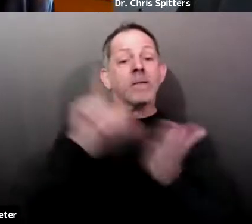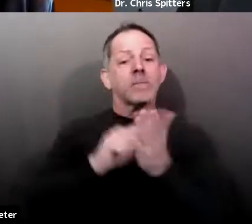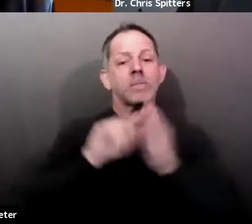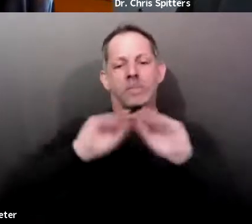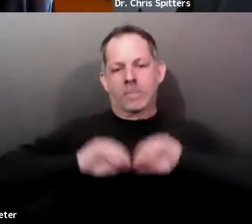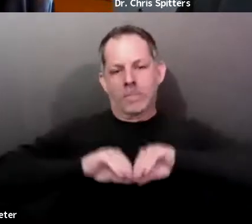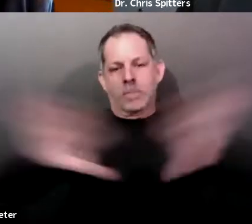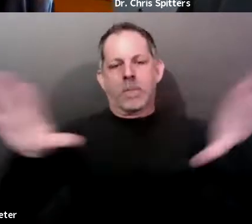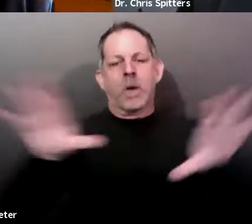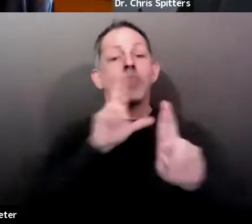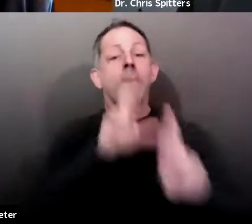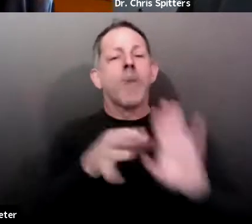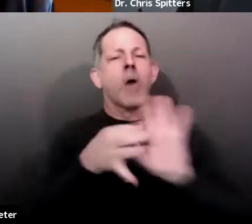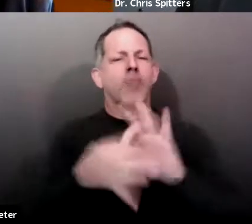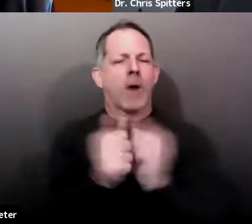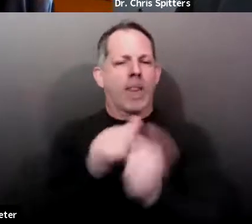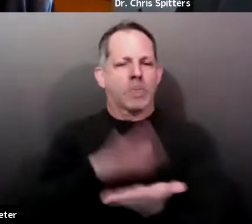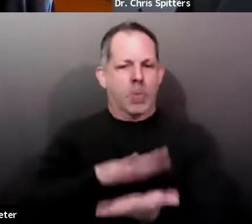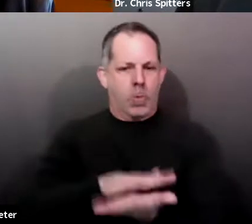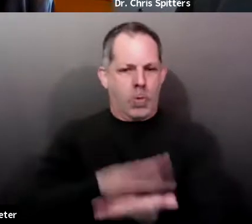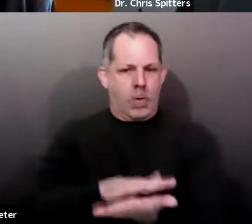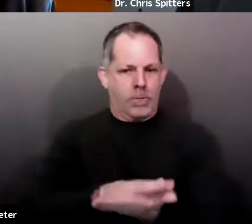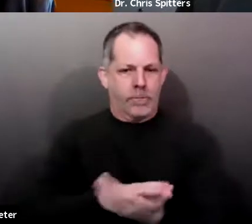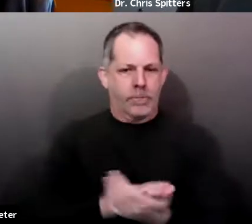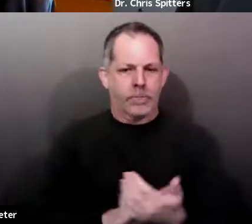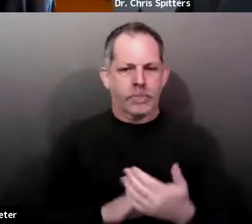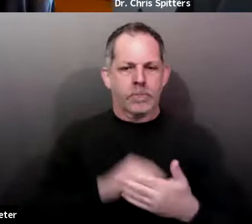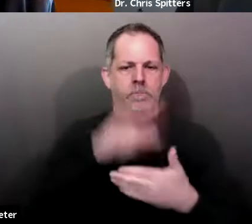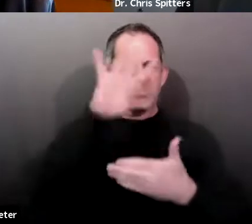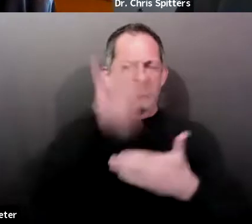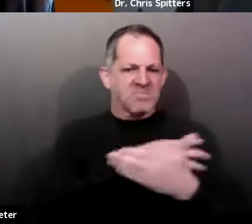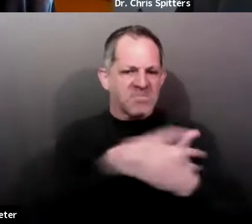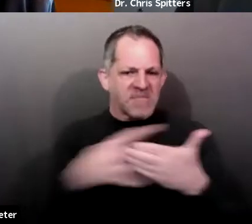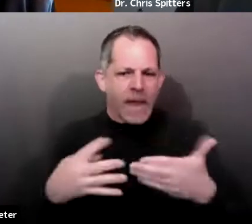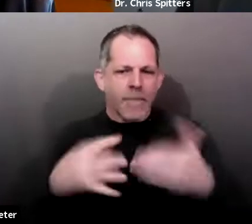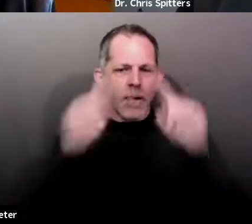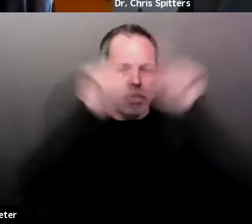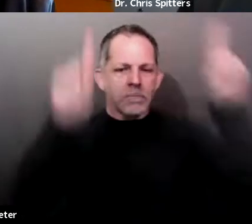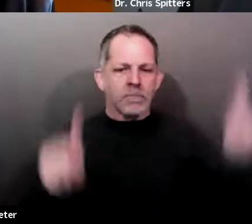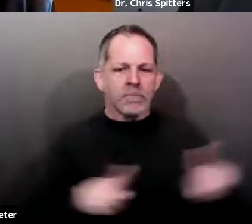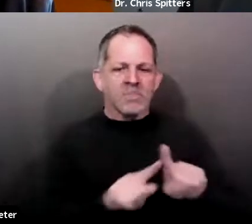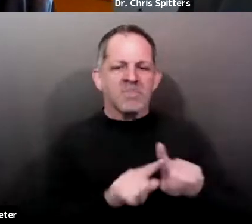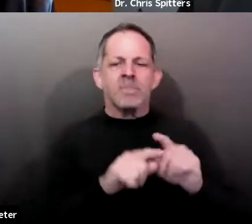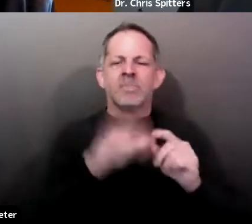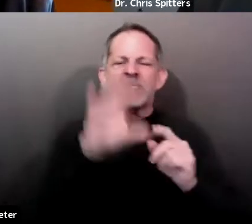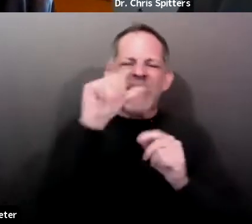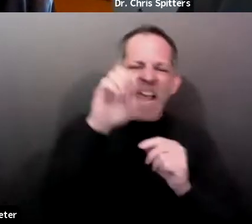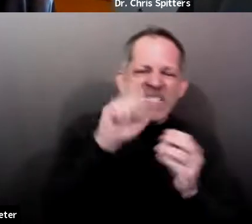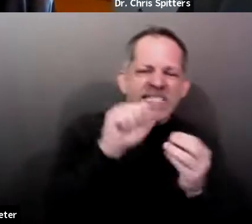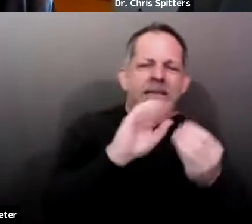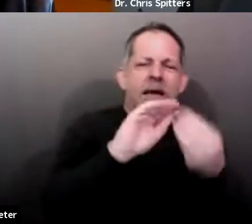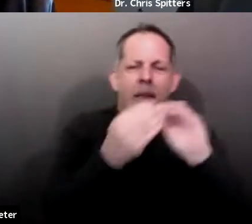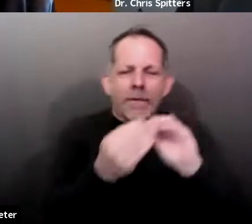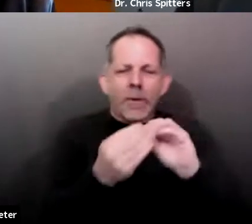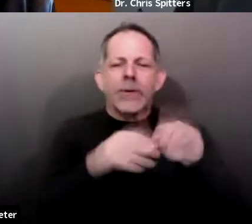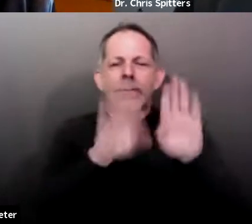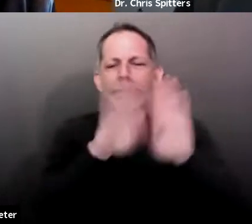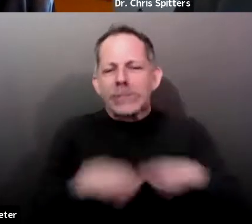an expanded table with information on cases in child care centers and in higher educational facilities.